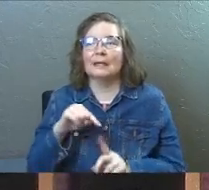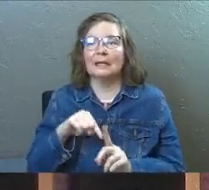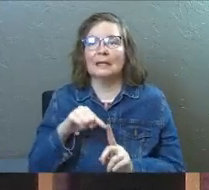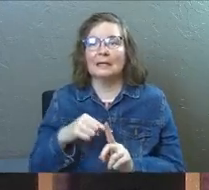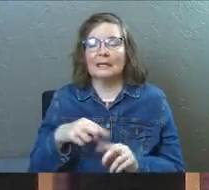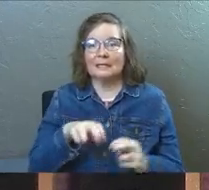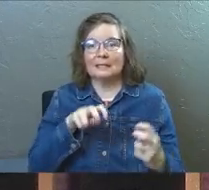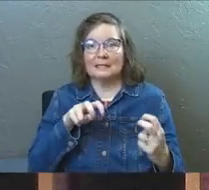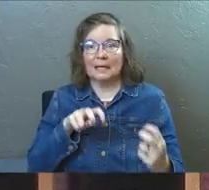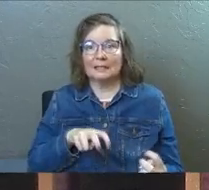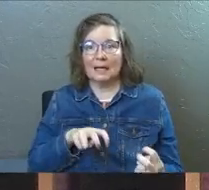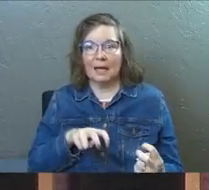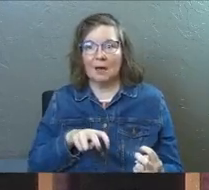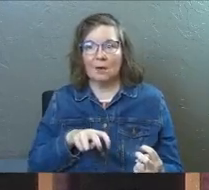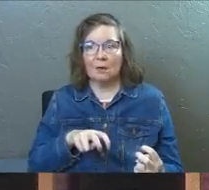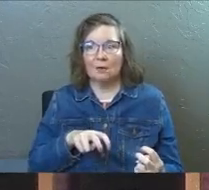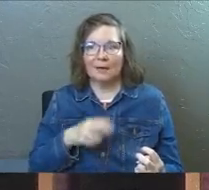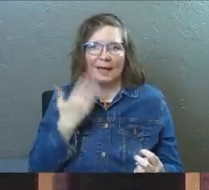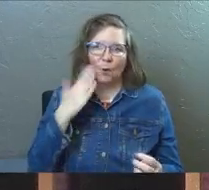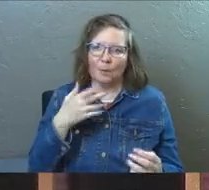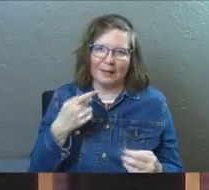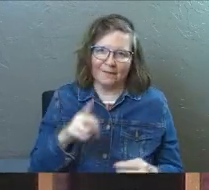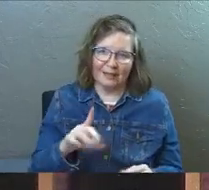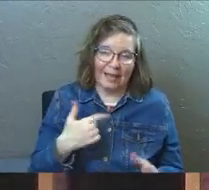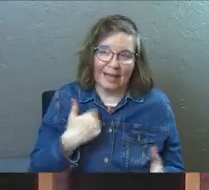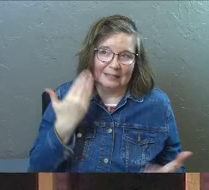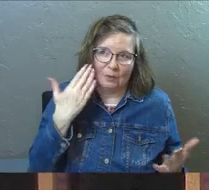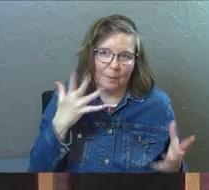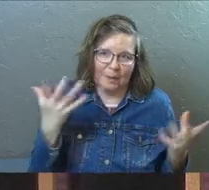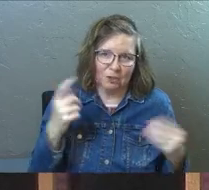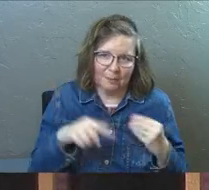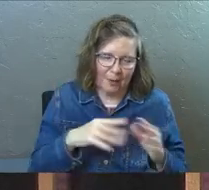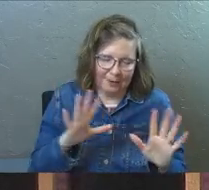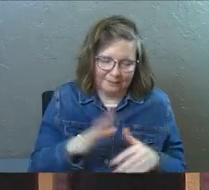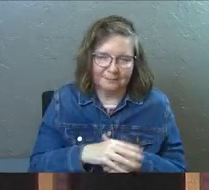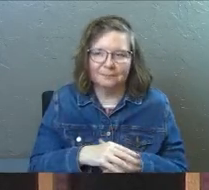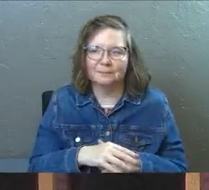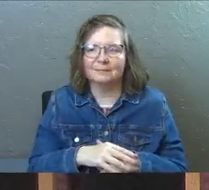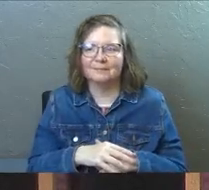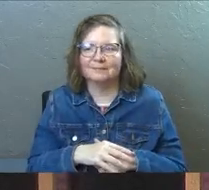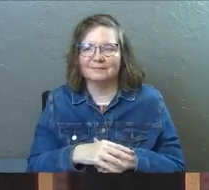sat down. I don't mean that offensively. I just don't know much about it.